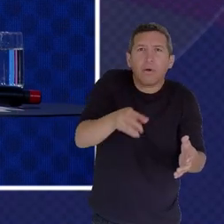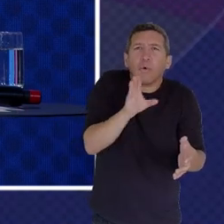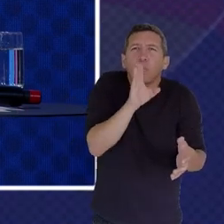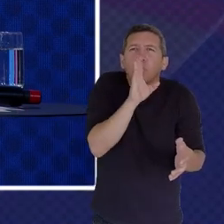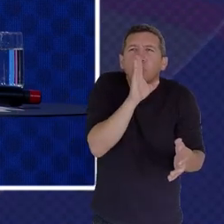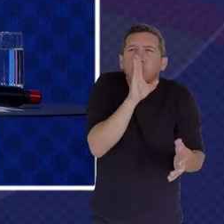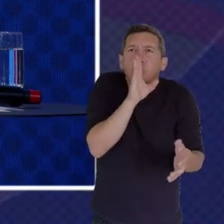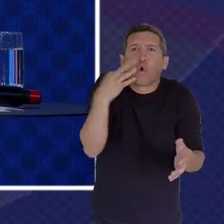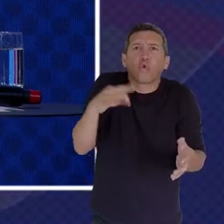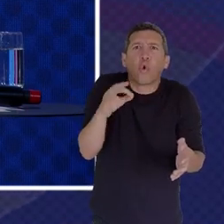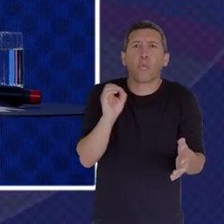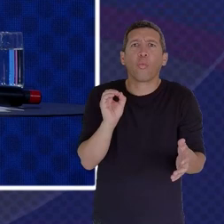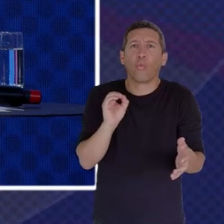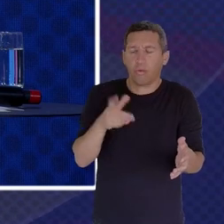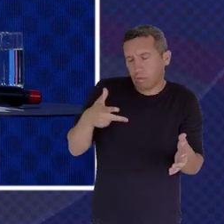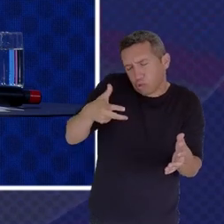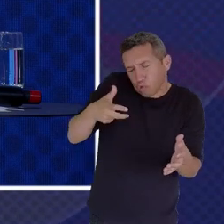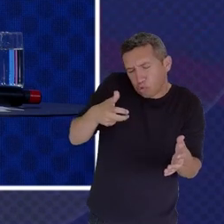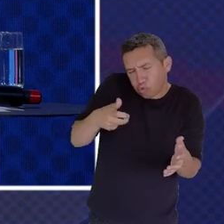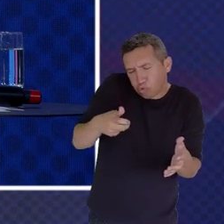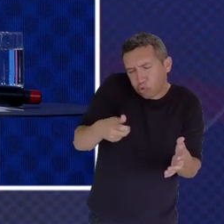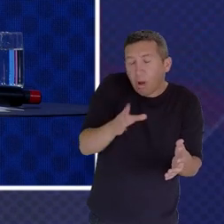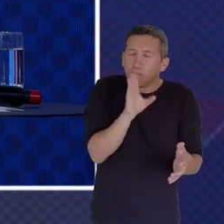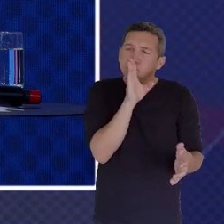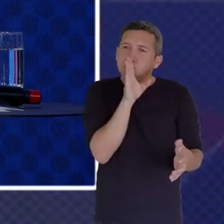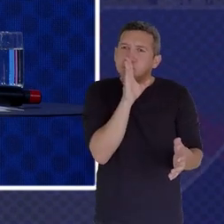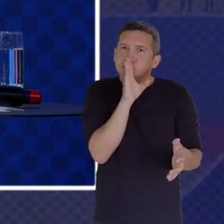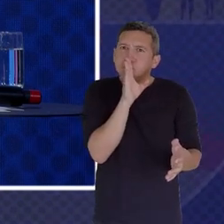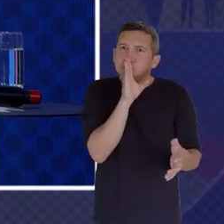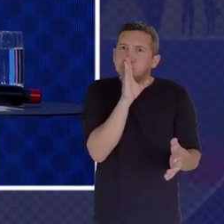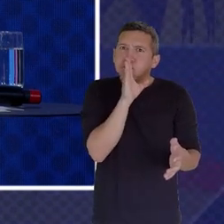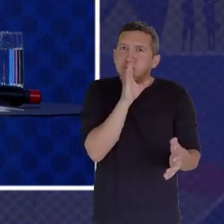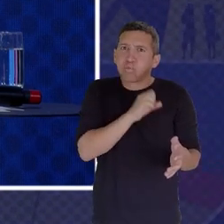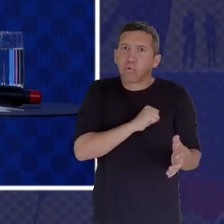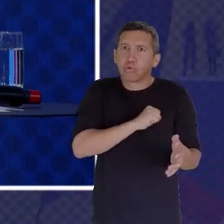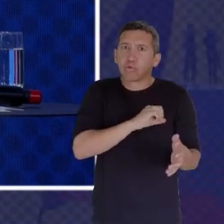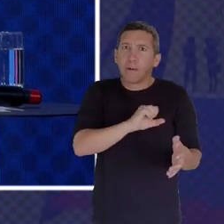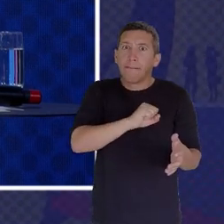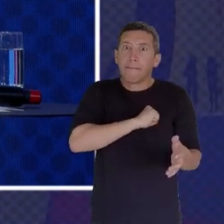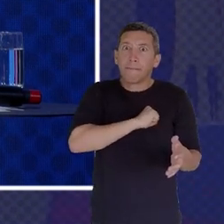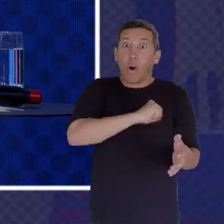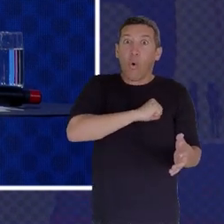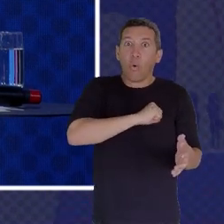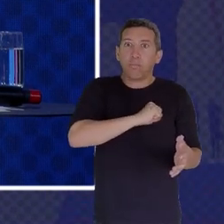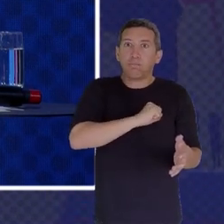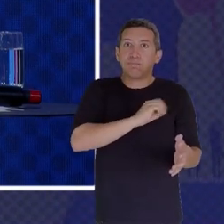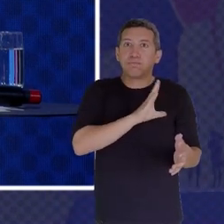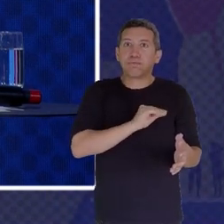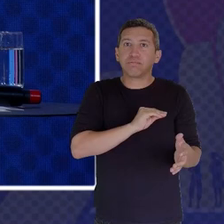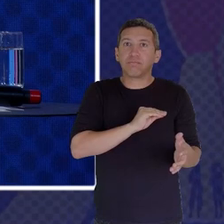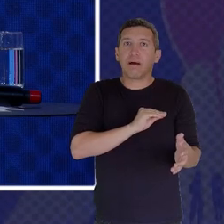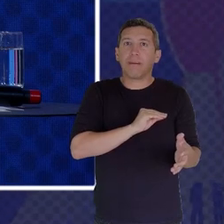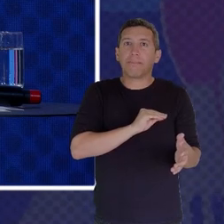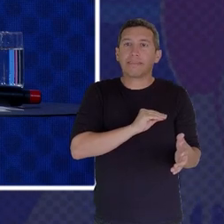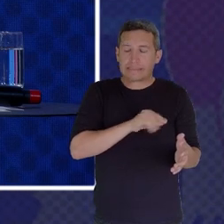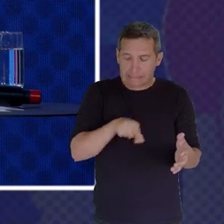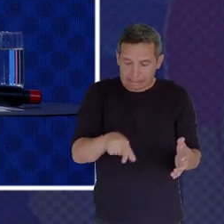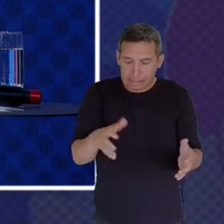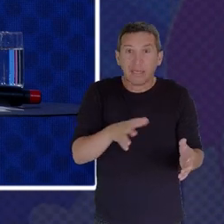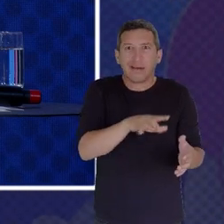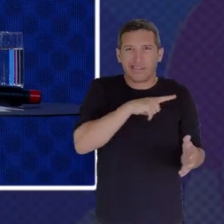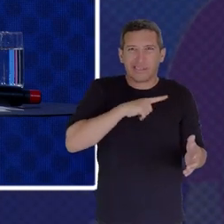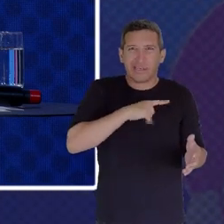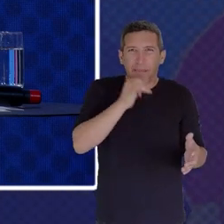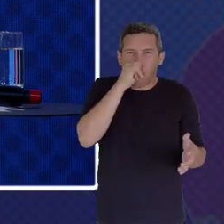And Then They Stopped The Pigs Hearts They Killed Killed The Pigs And They Let The Pigs Lie On A